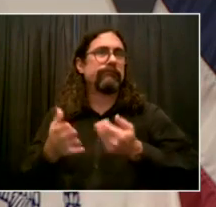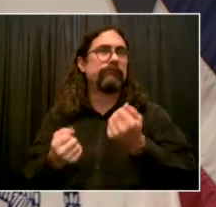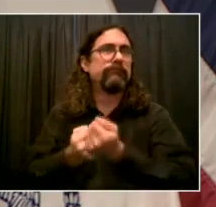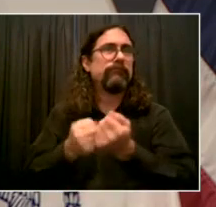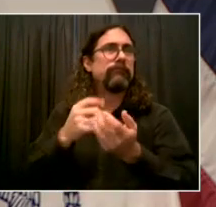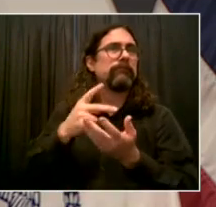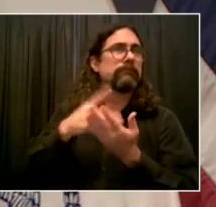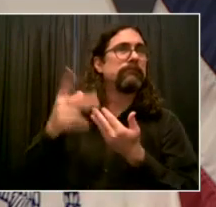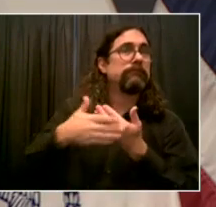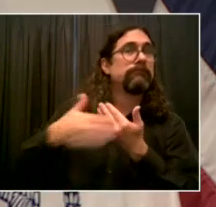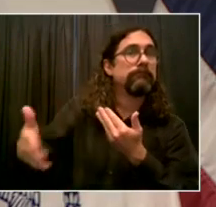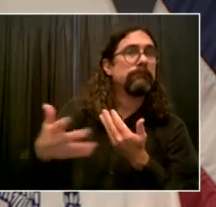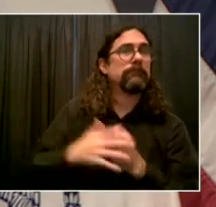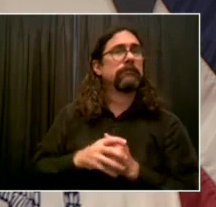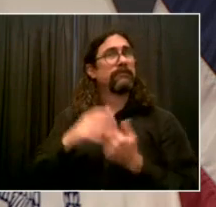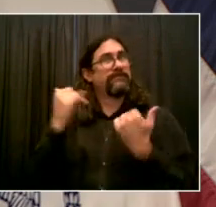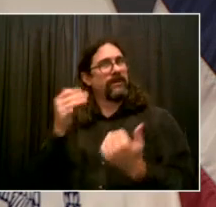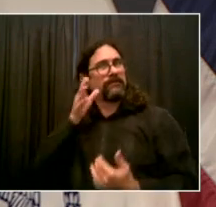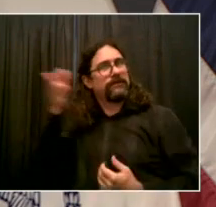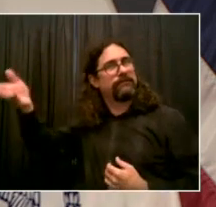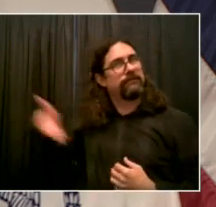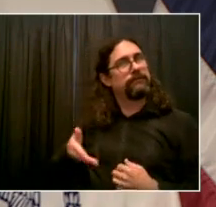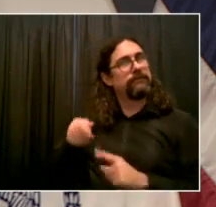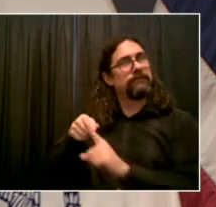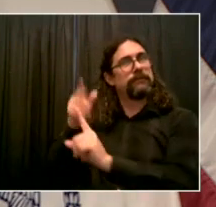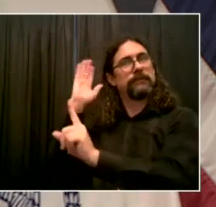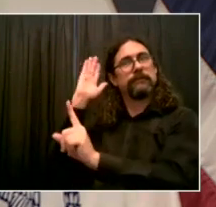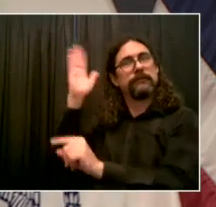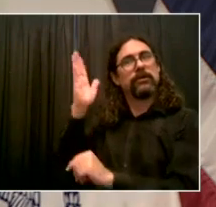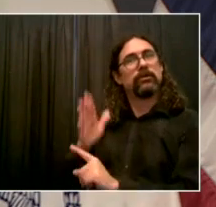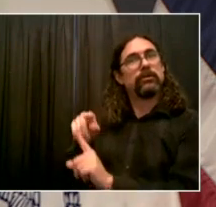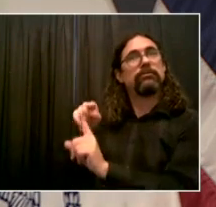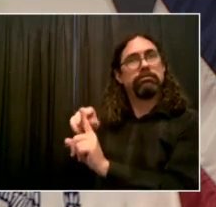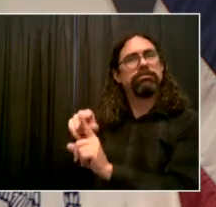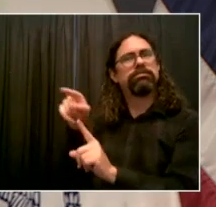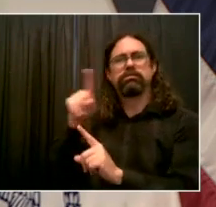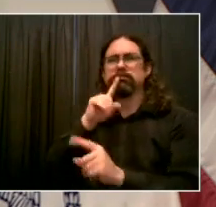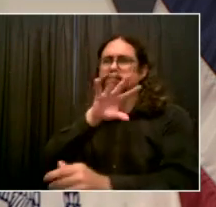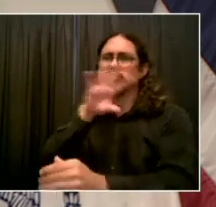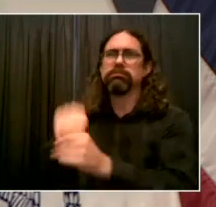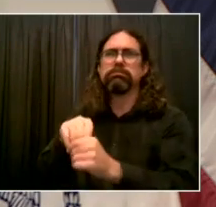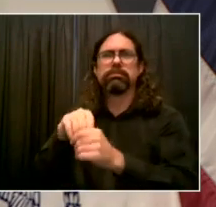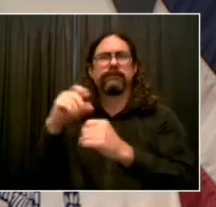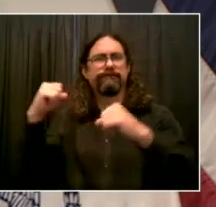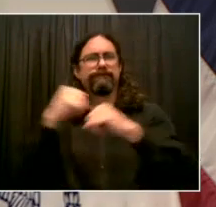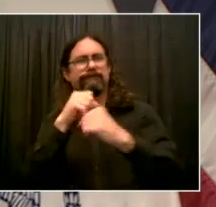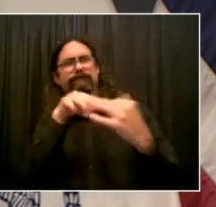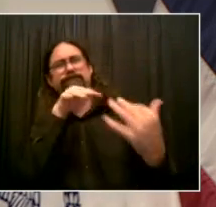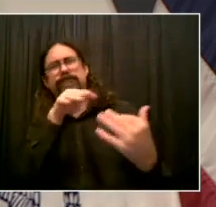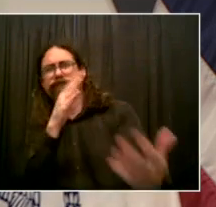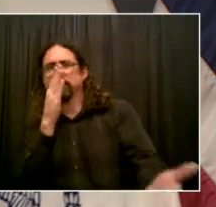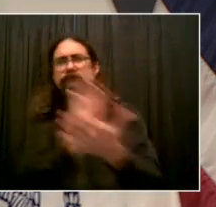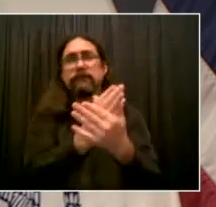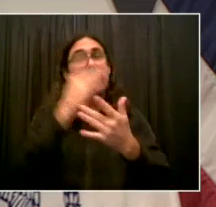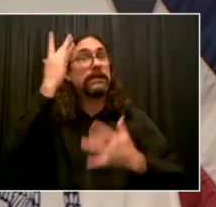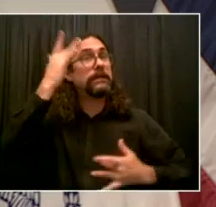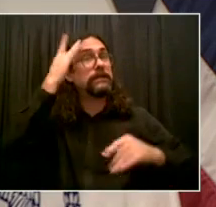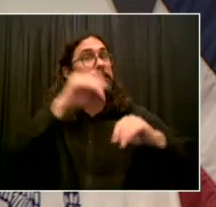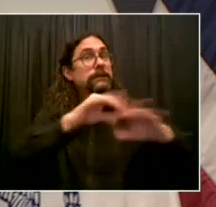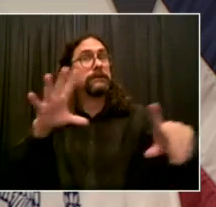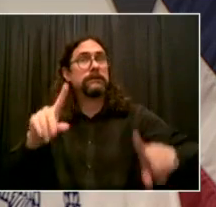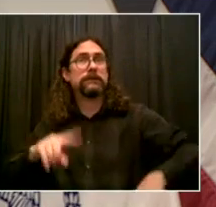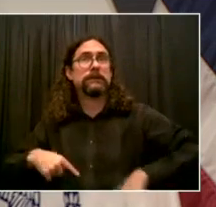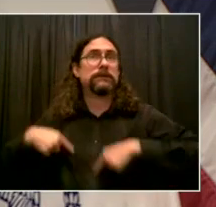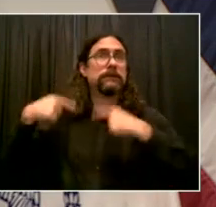in how we fight infectious disease. Her career has spanned literally the nation from her work in the